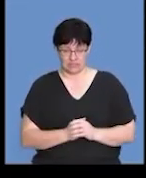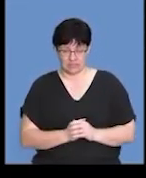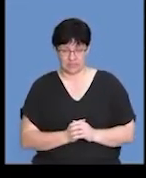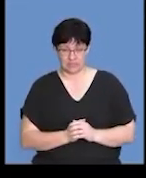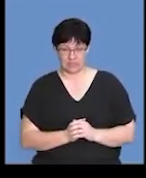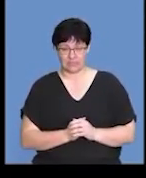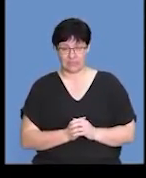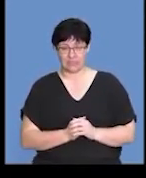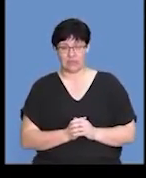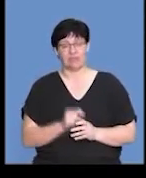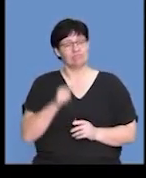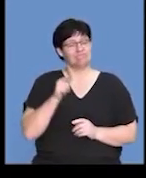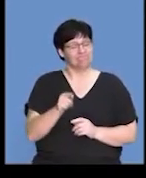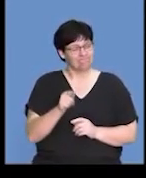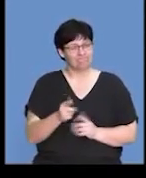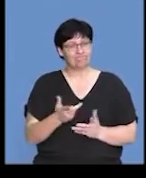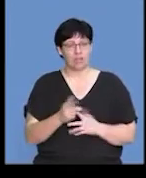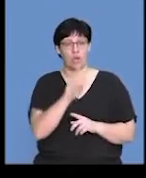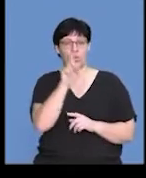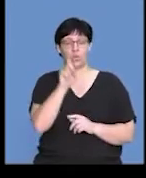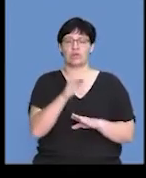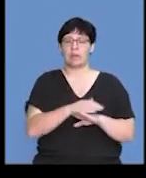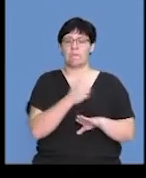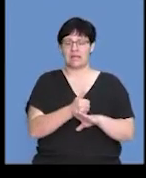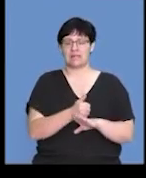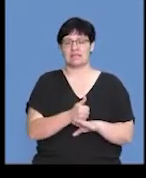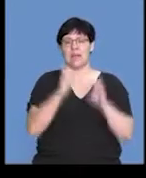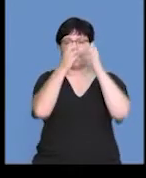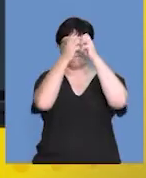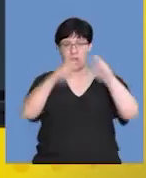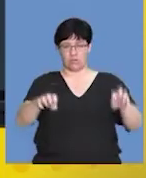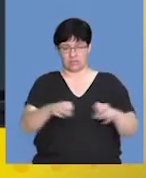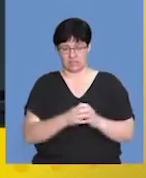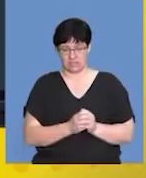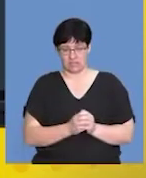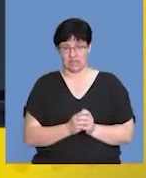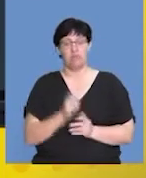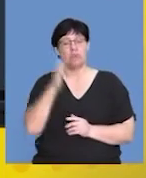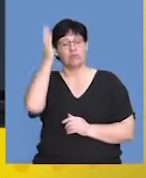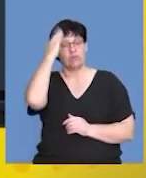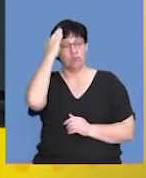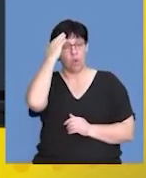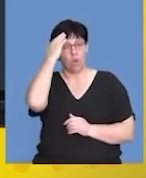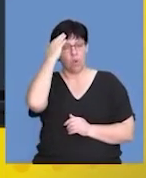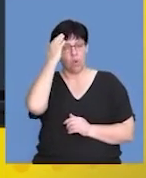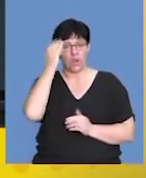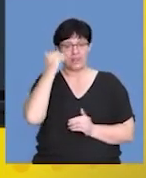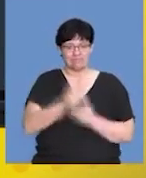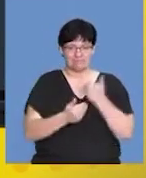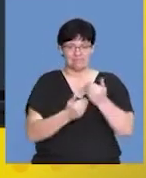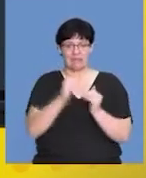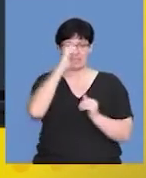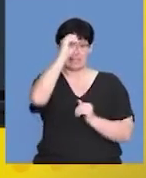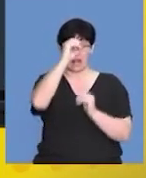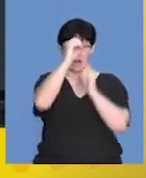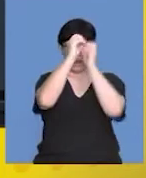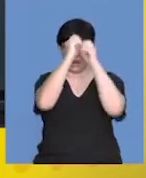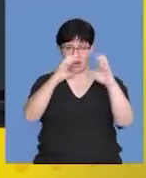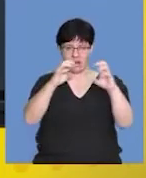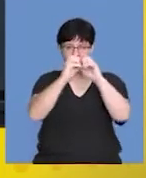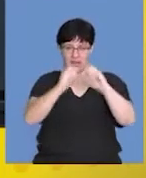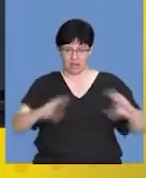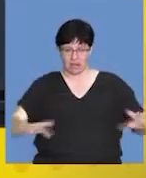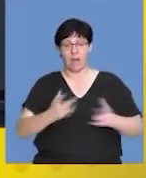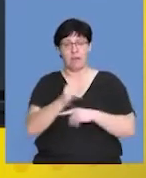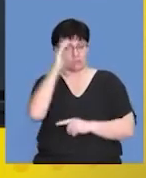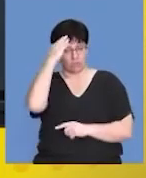folks, this is obviously a question based on myosis and it requires that you know the different stages of myosis pretty well. And